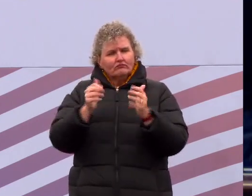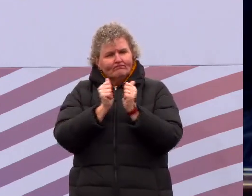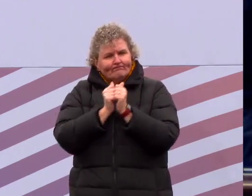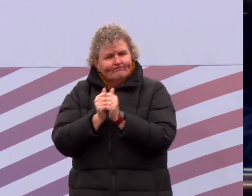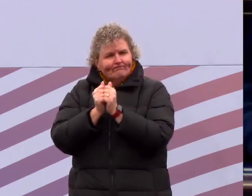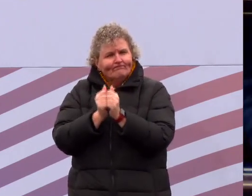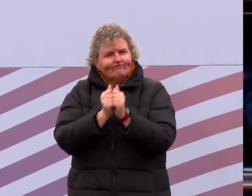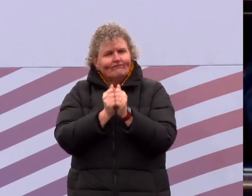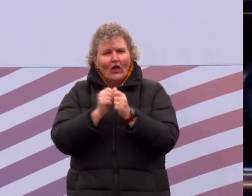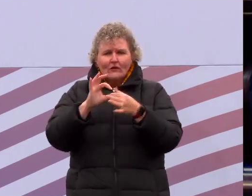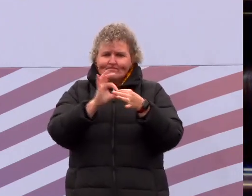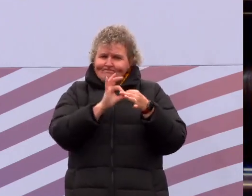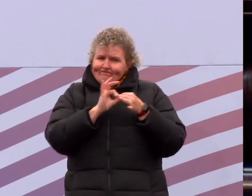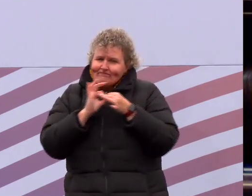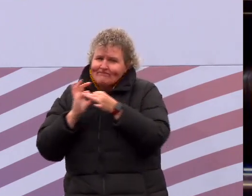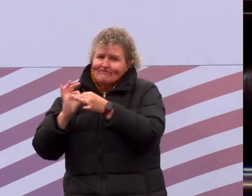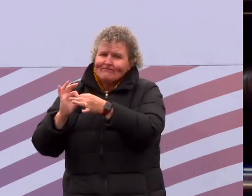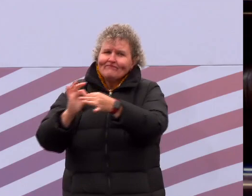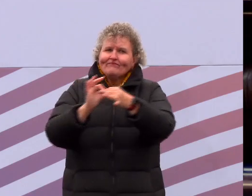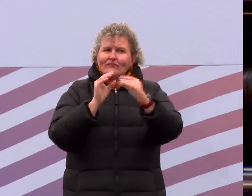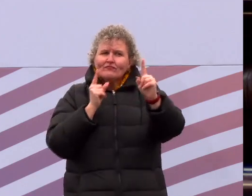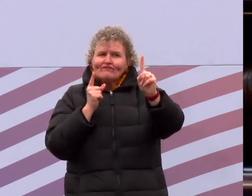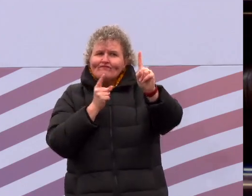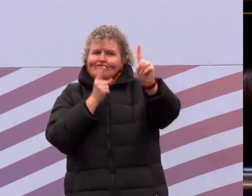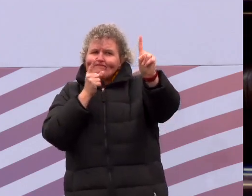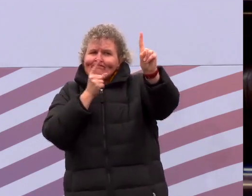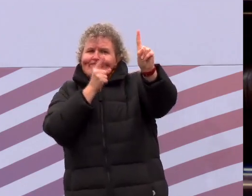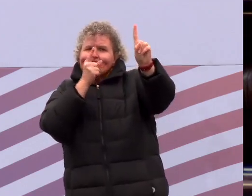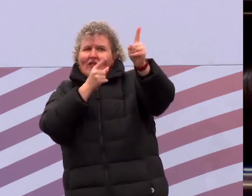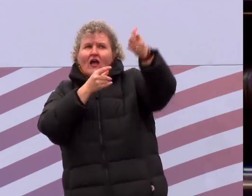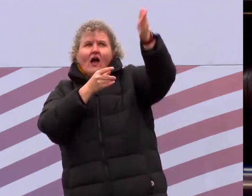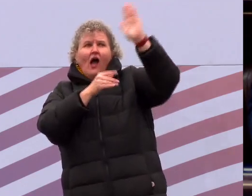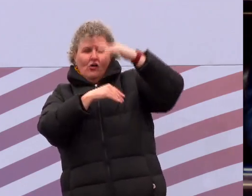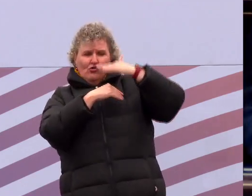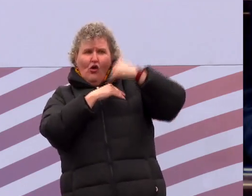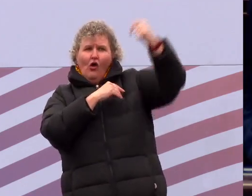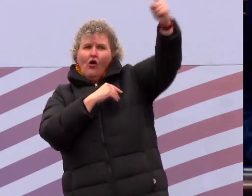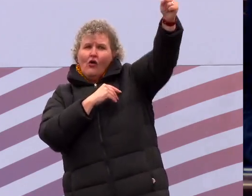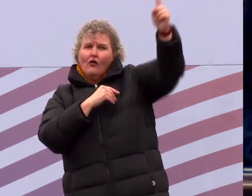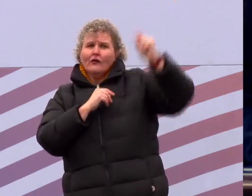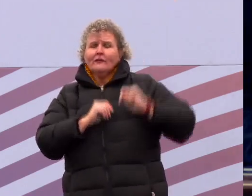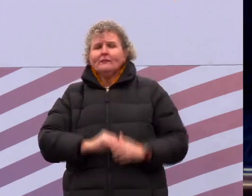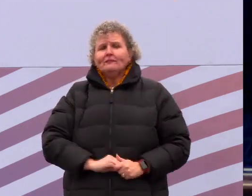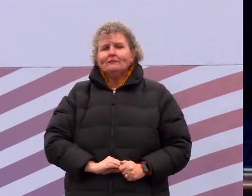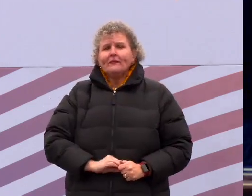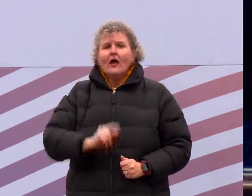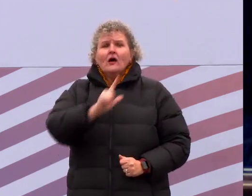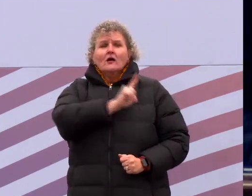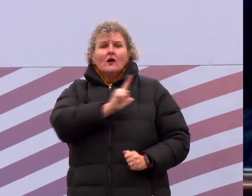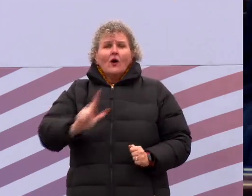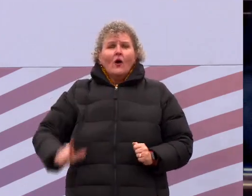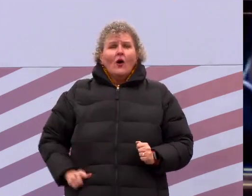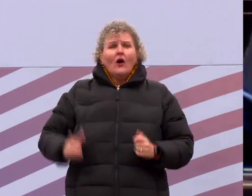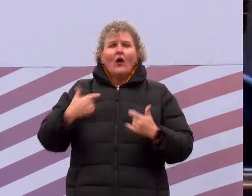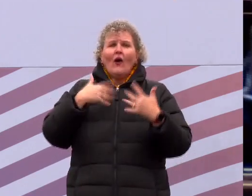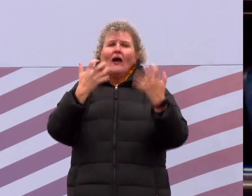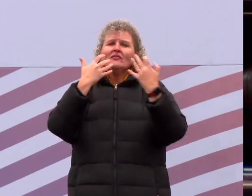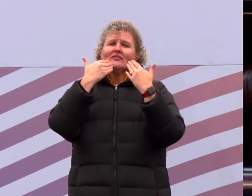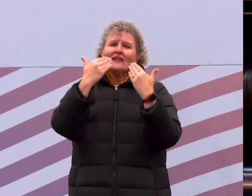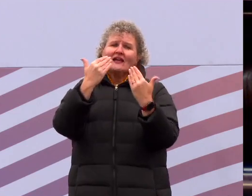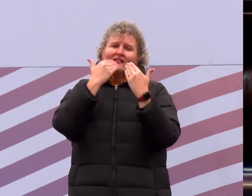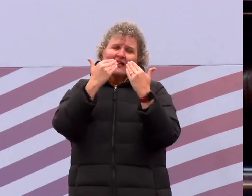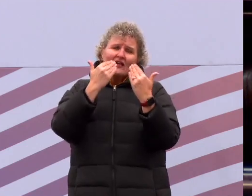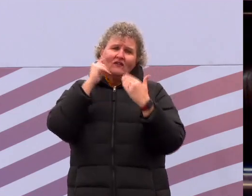towards that mark of the high calling of God in Yeshua. Lord, we are so thankful for the anointed